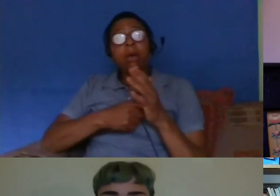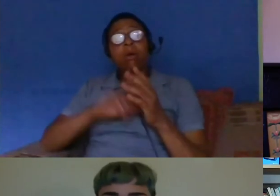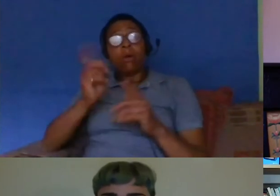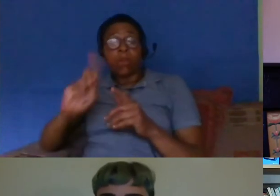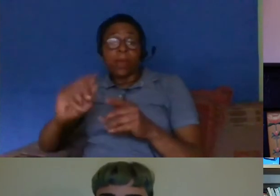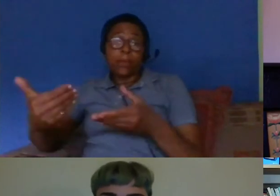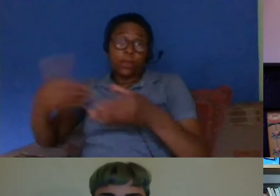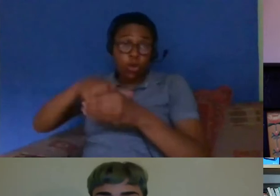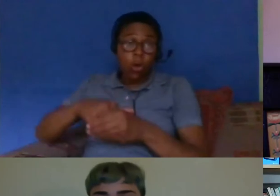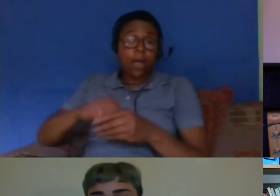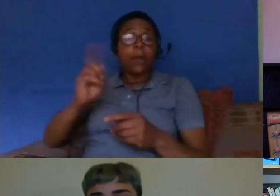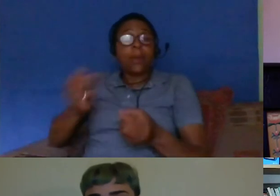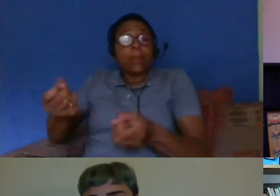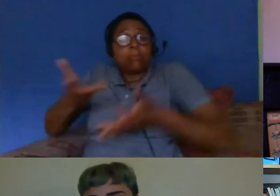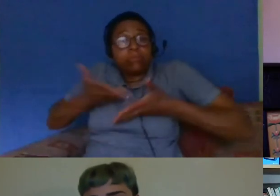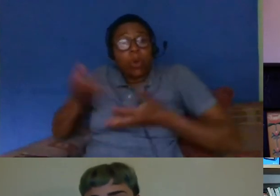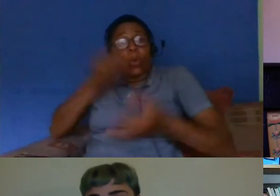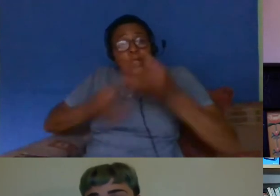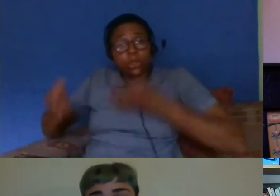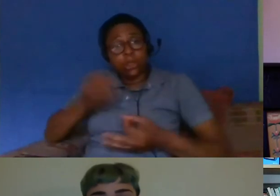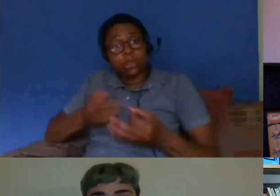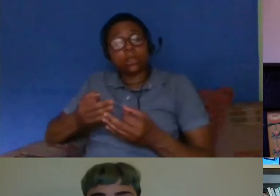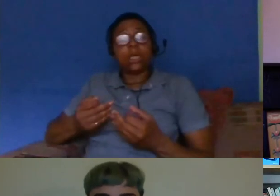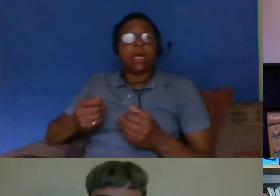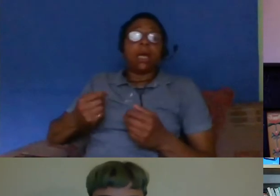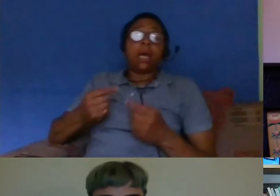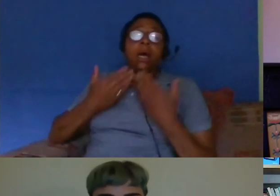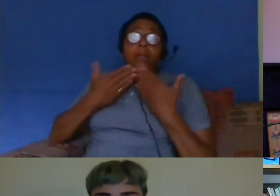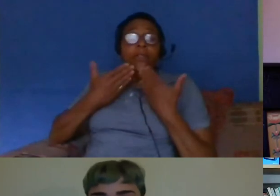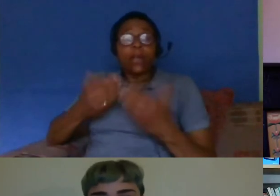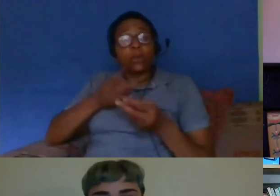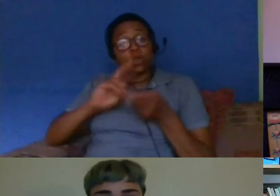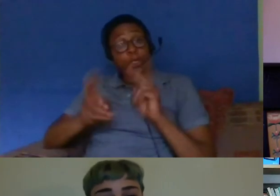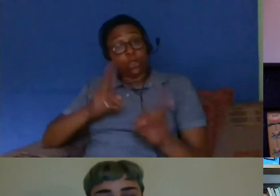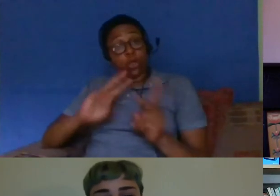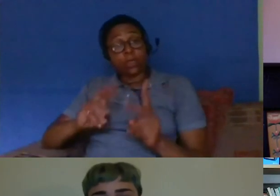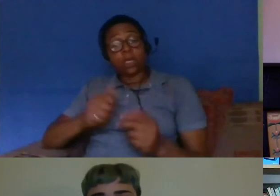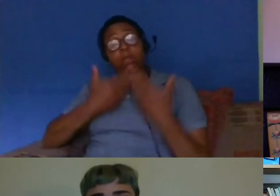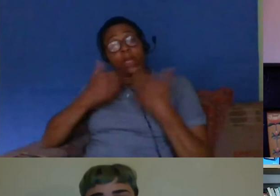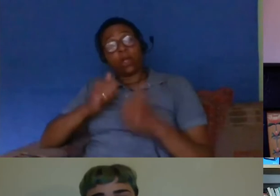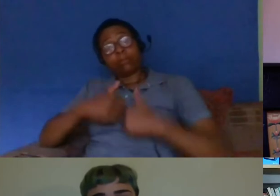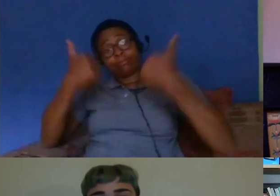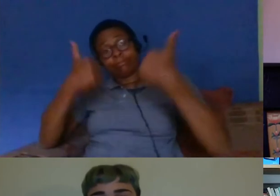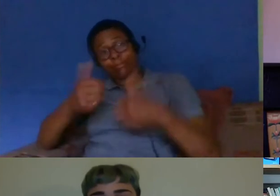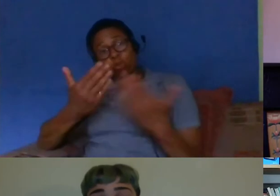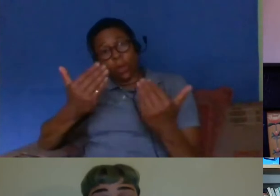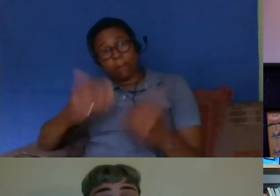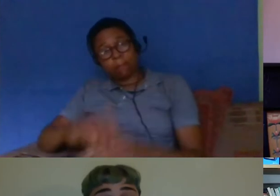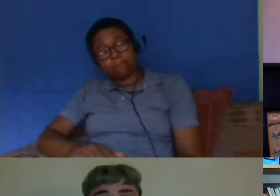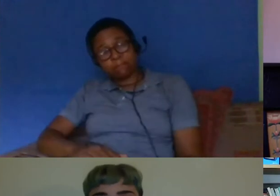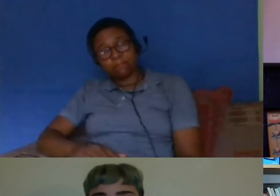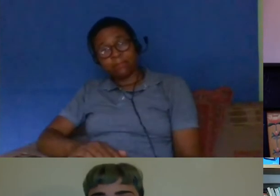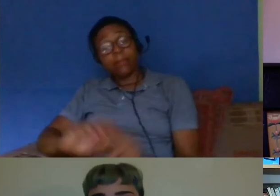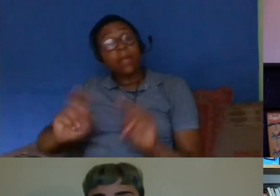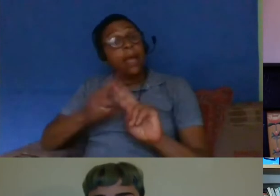questions in the q a um and also to ali our bsl interpreter thank you um if you enjoyed